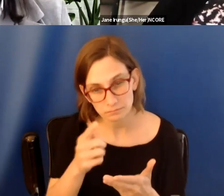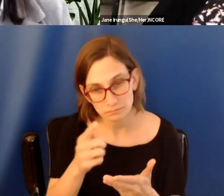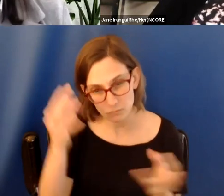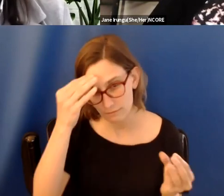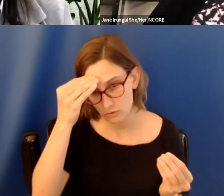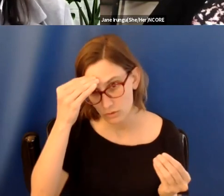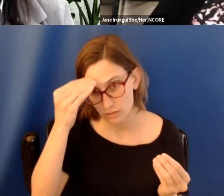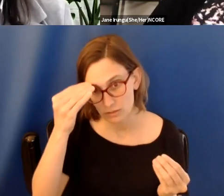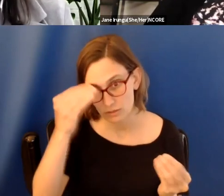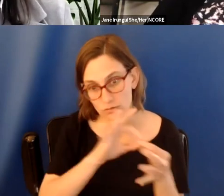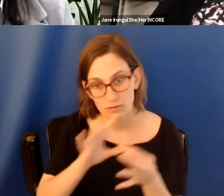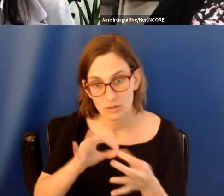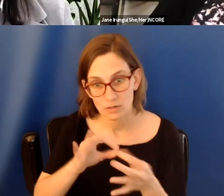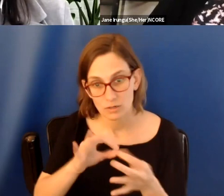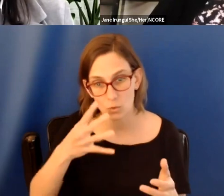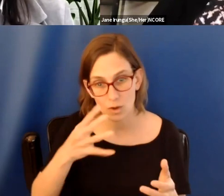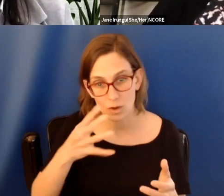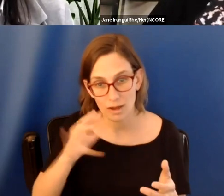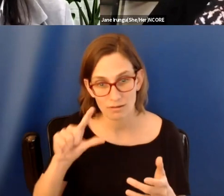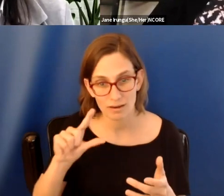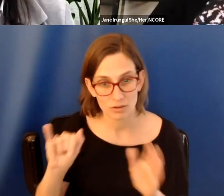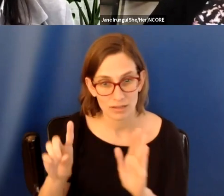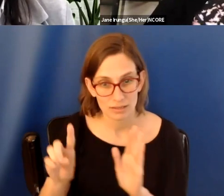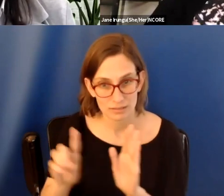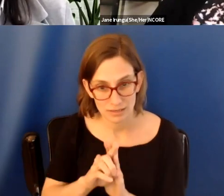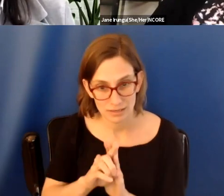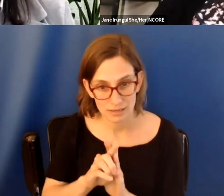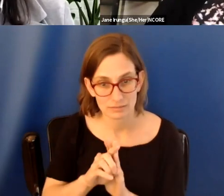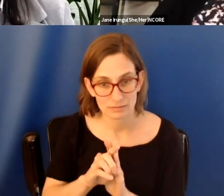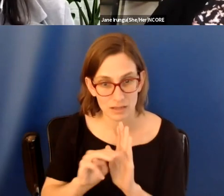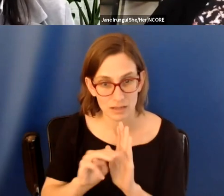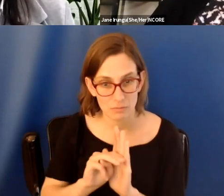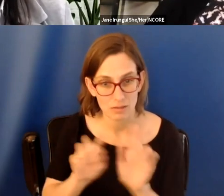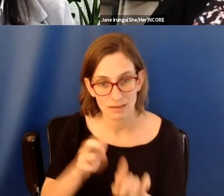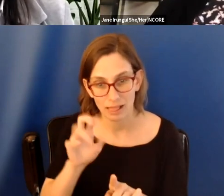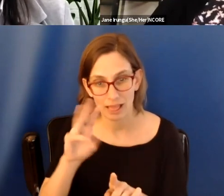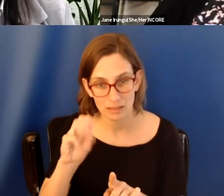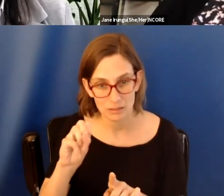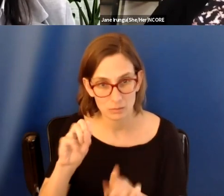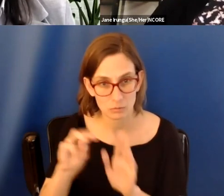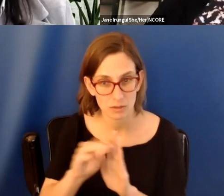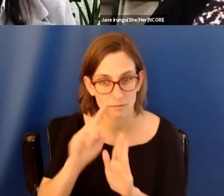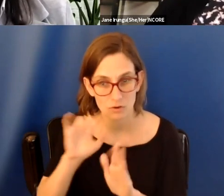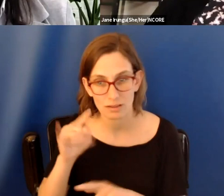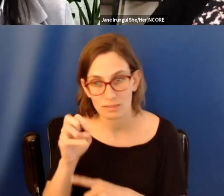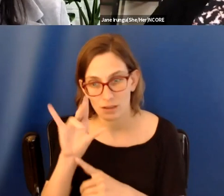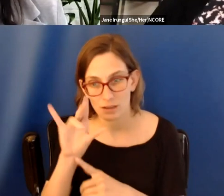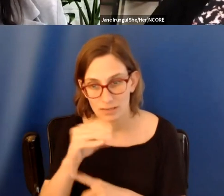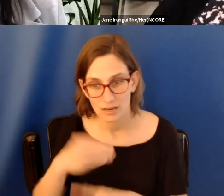on the relevance of white racial identity development models like the Helms model to ethnographies and whiteness?